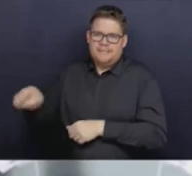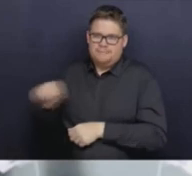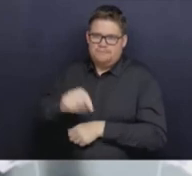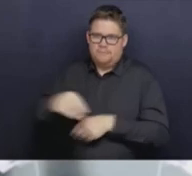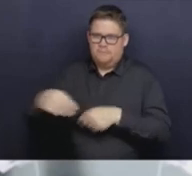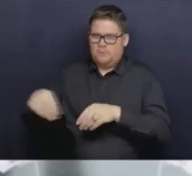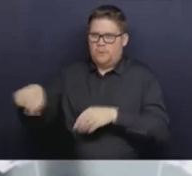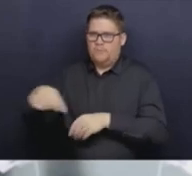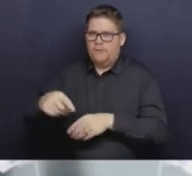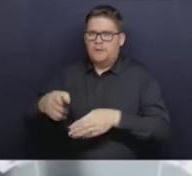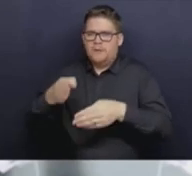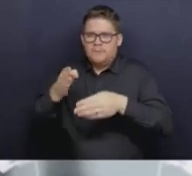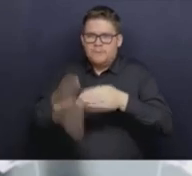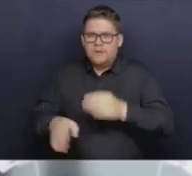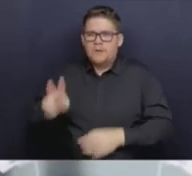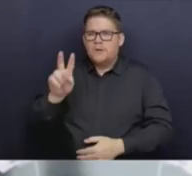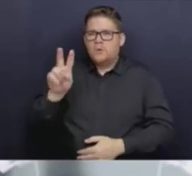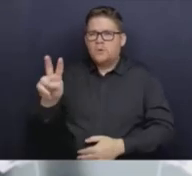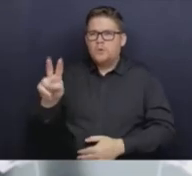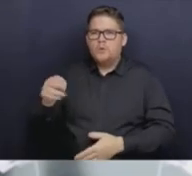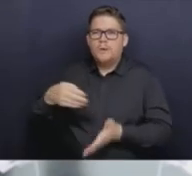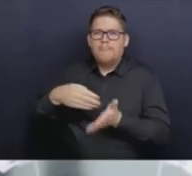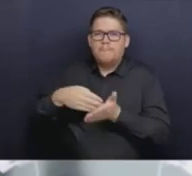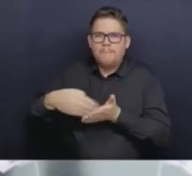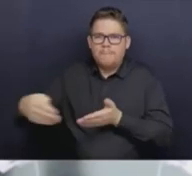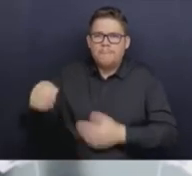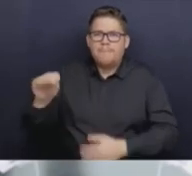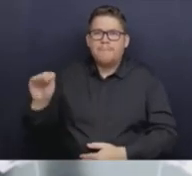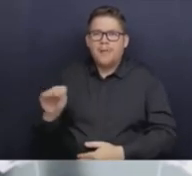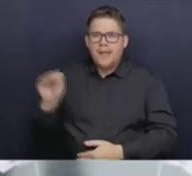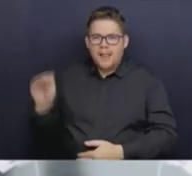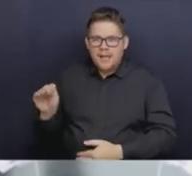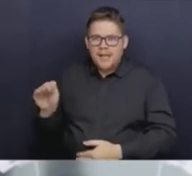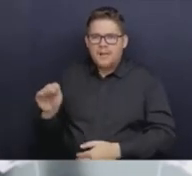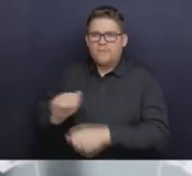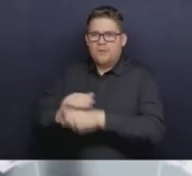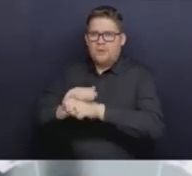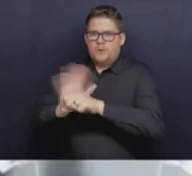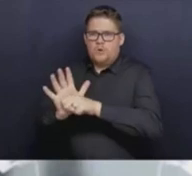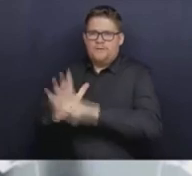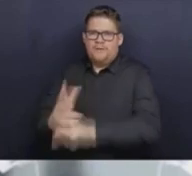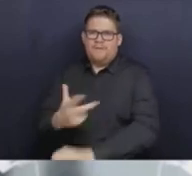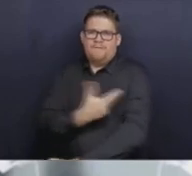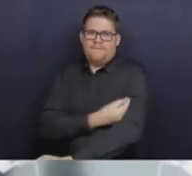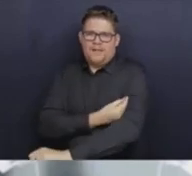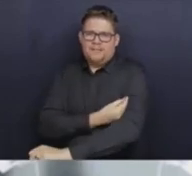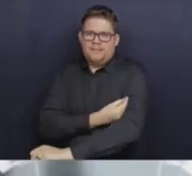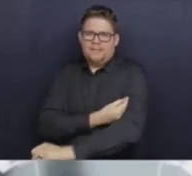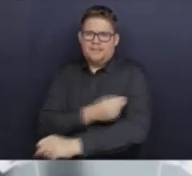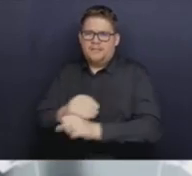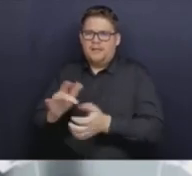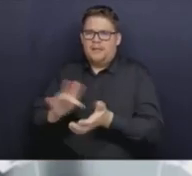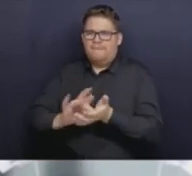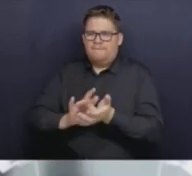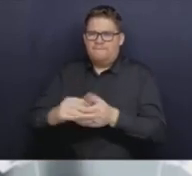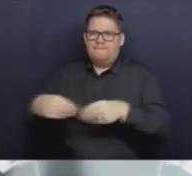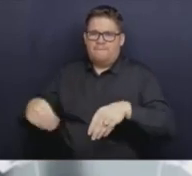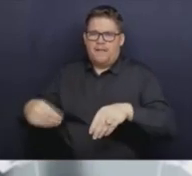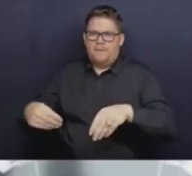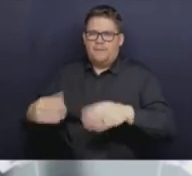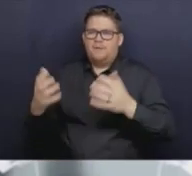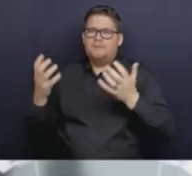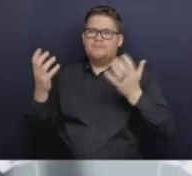,287,000 vaccinations of COVID-19 at pharmacy, COVID-19 or influenza, which is an enormous